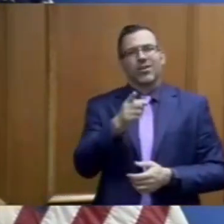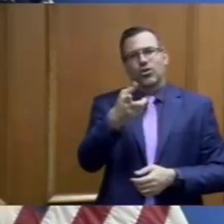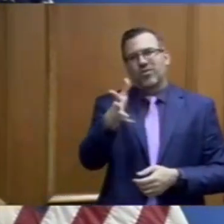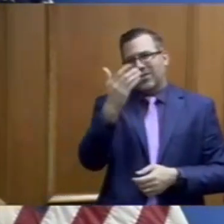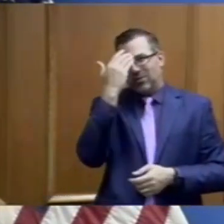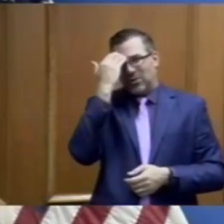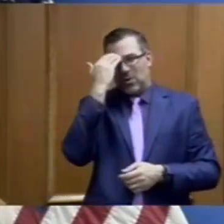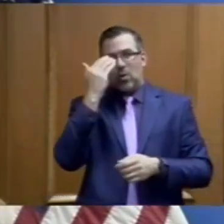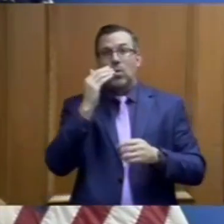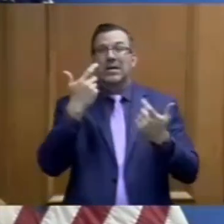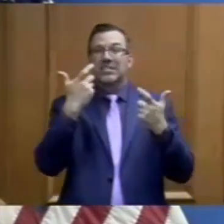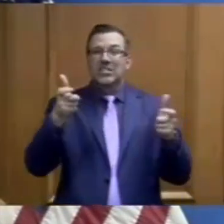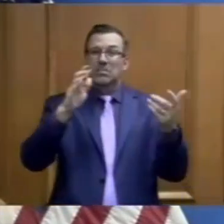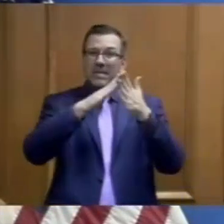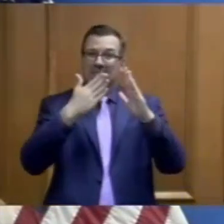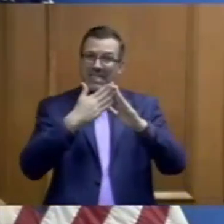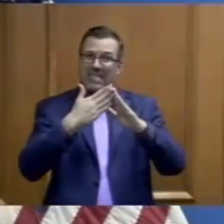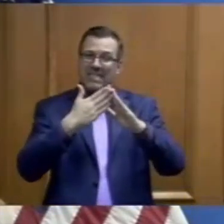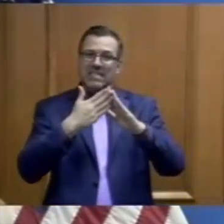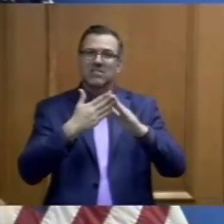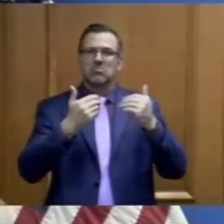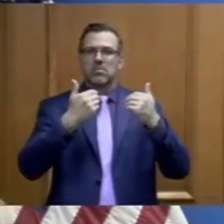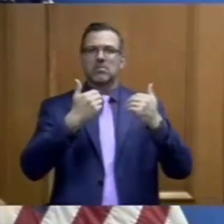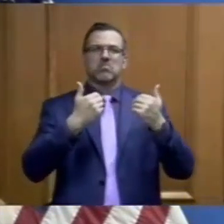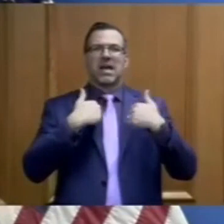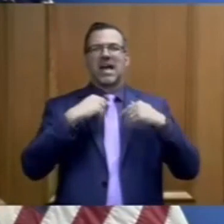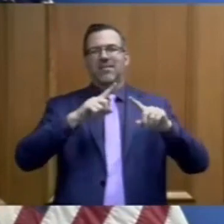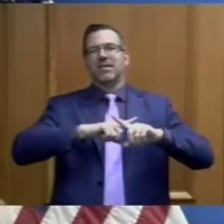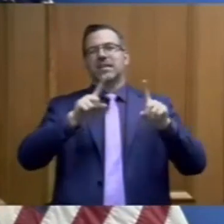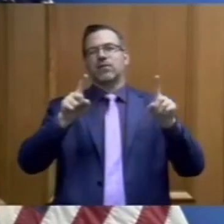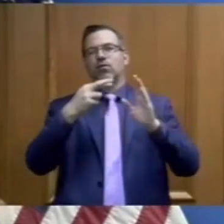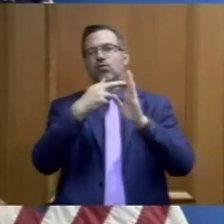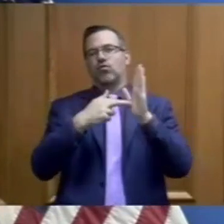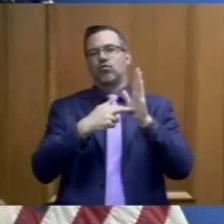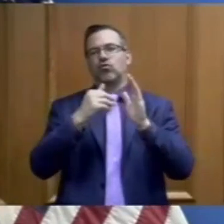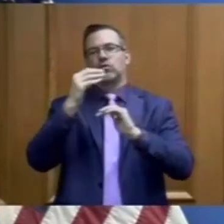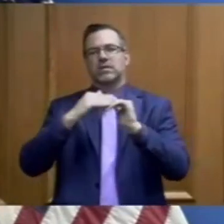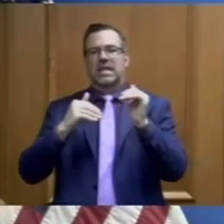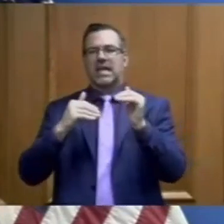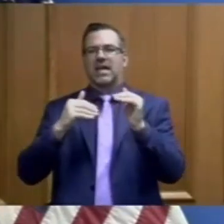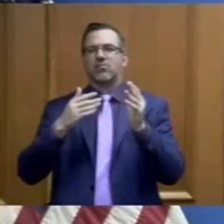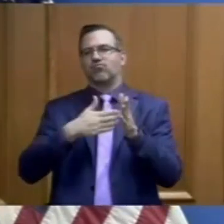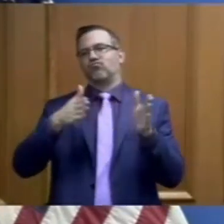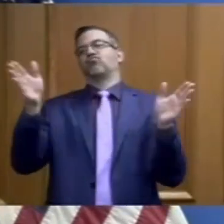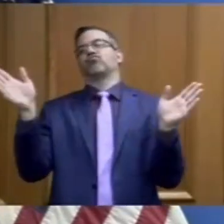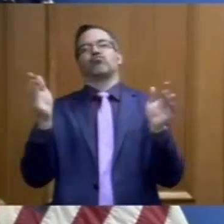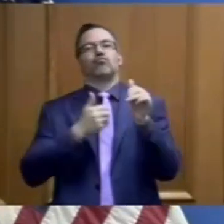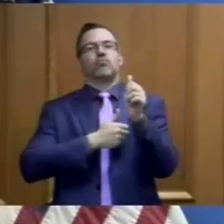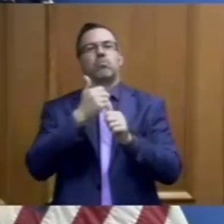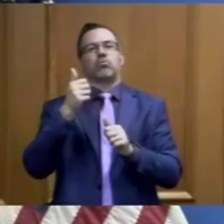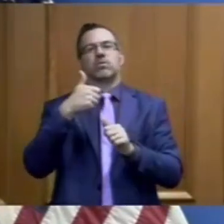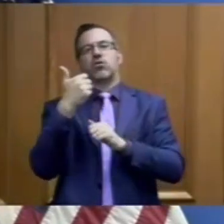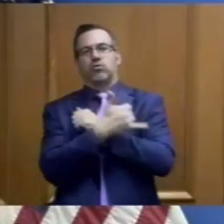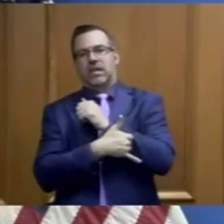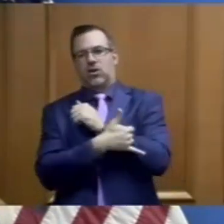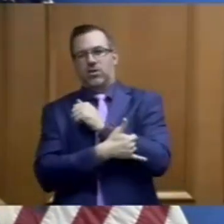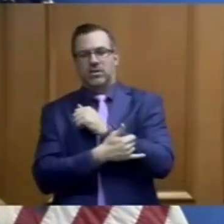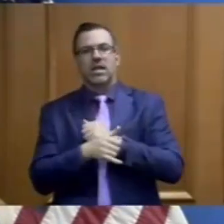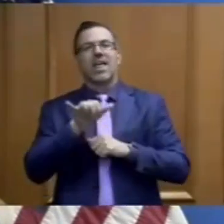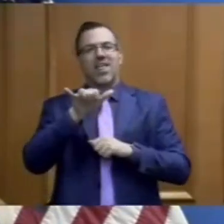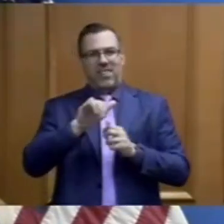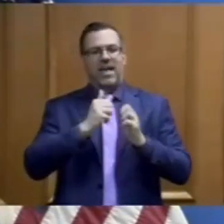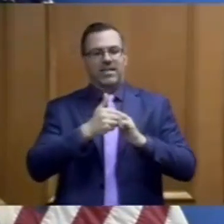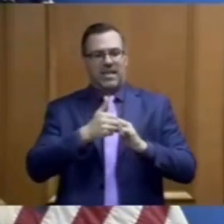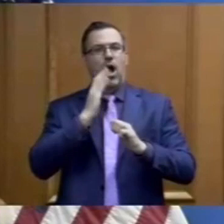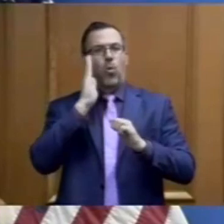were done differently in those municipal areas than they were in the and broadly in the other counties in the state. And that's how we will reopen